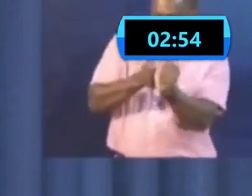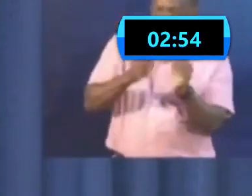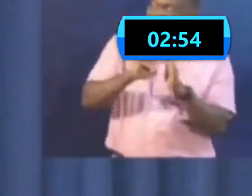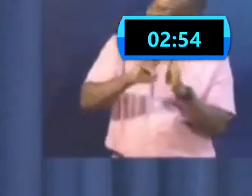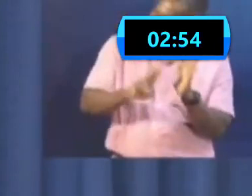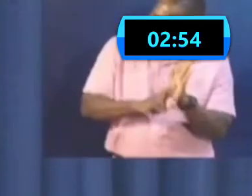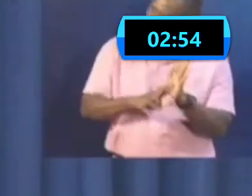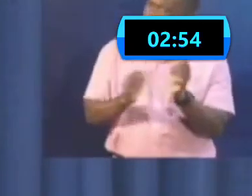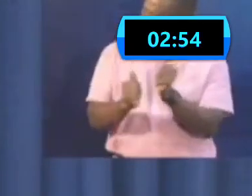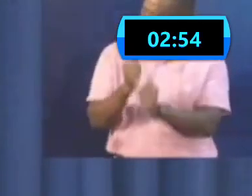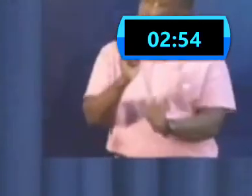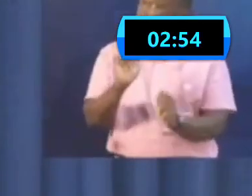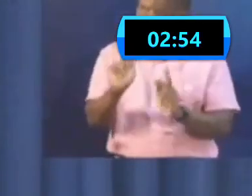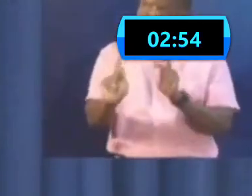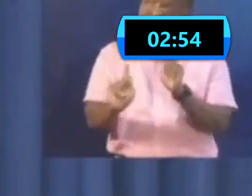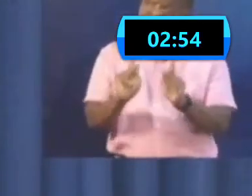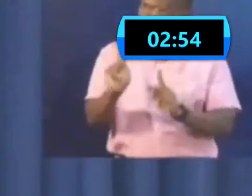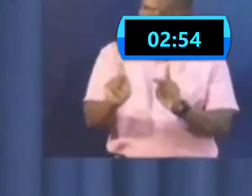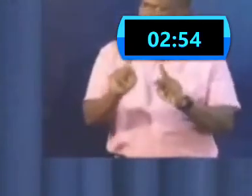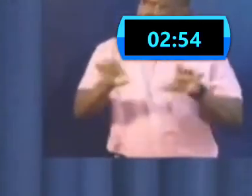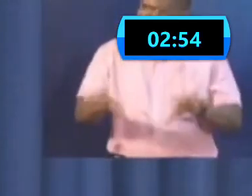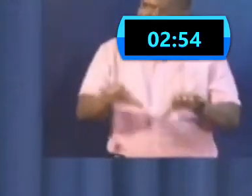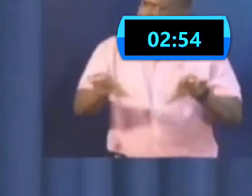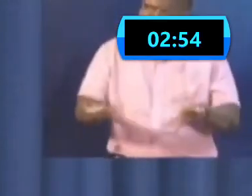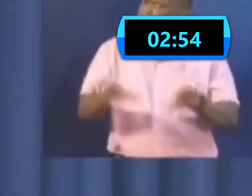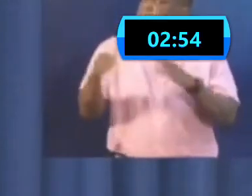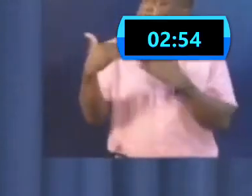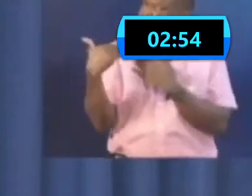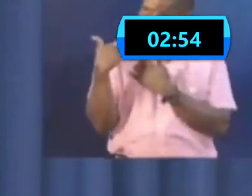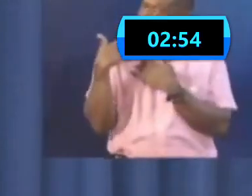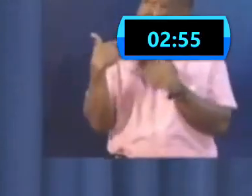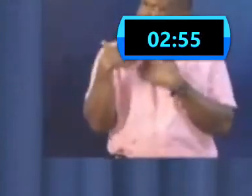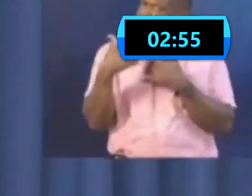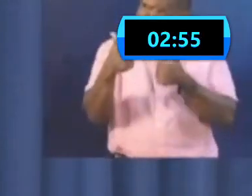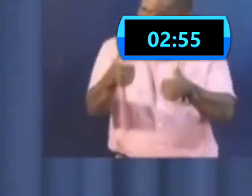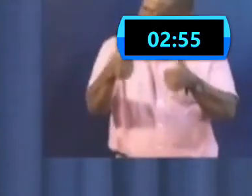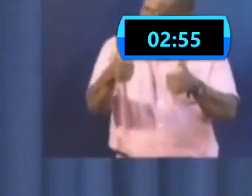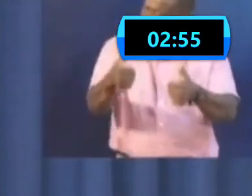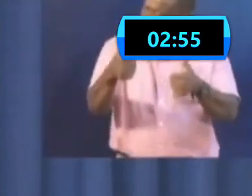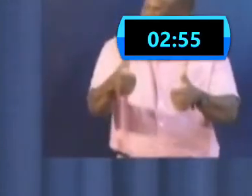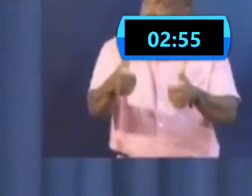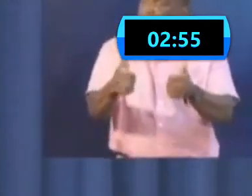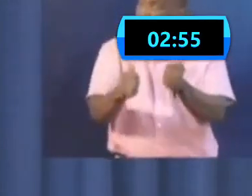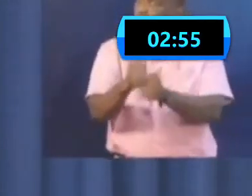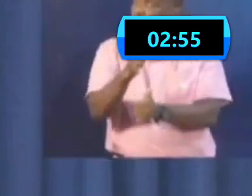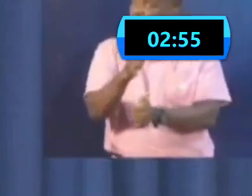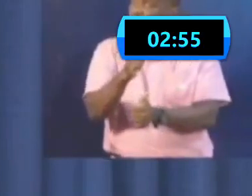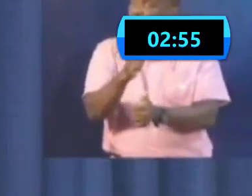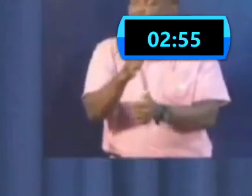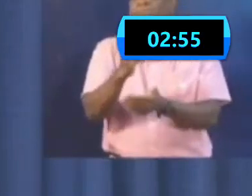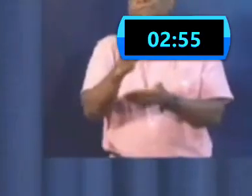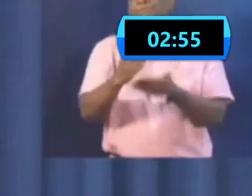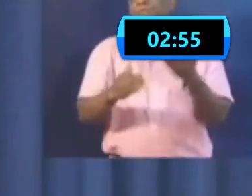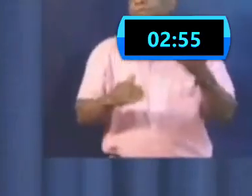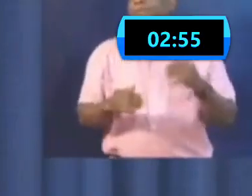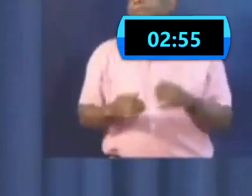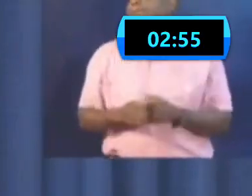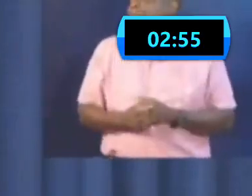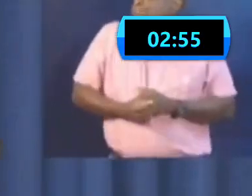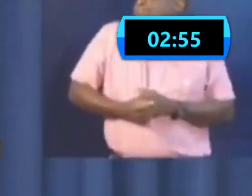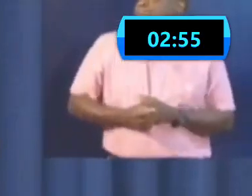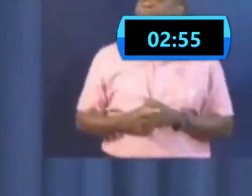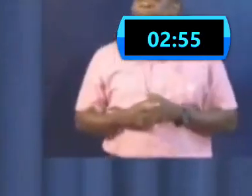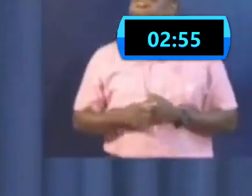acted responsibly, some chose not to act responsibly, some chose to become tongue cries of giving